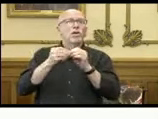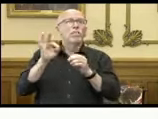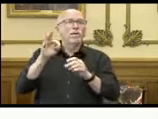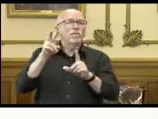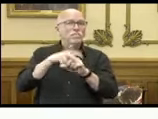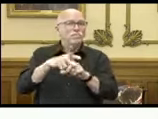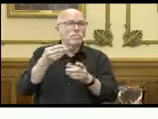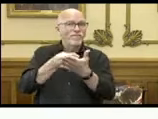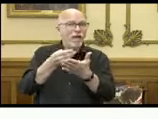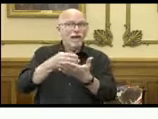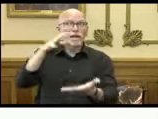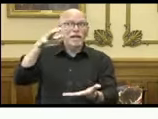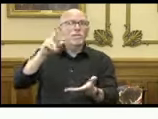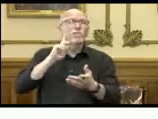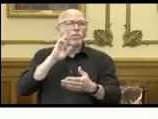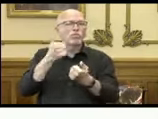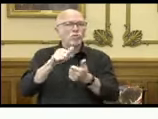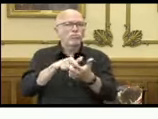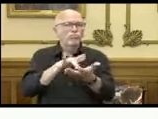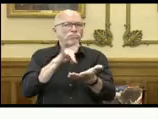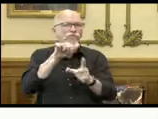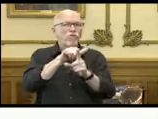funding, you'll see some fraud.